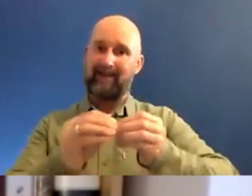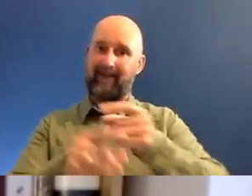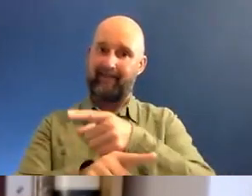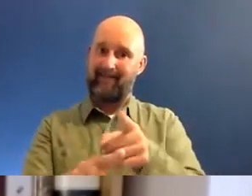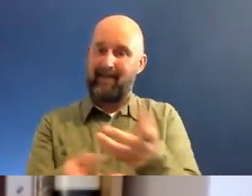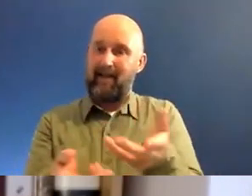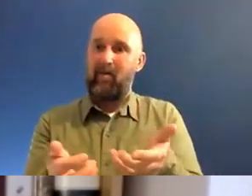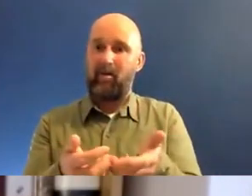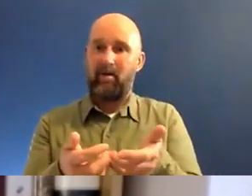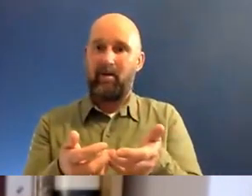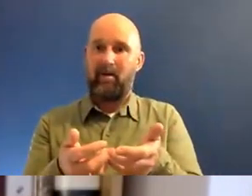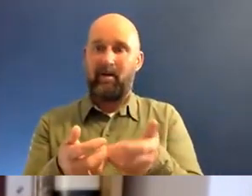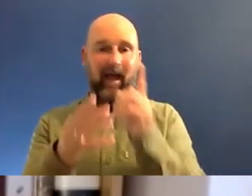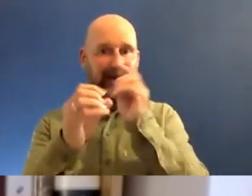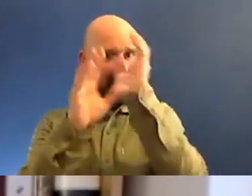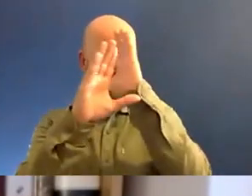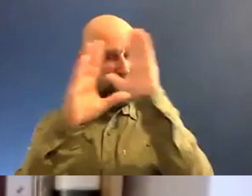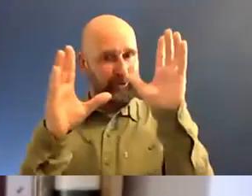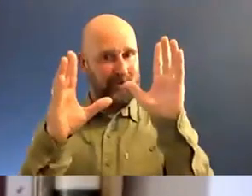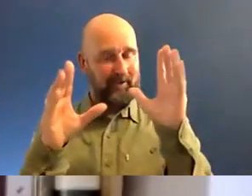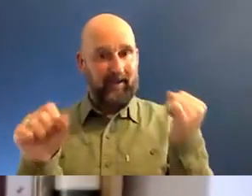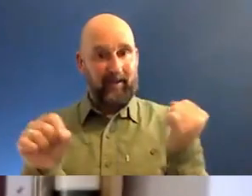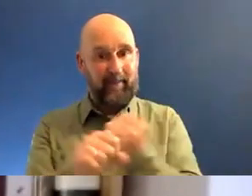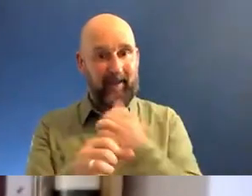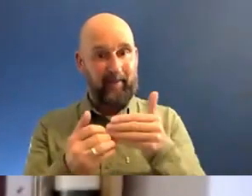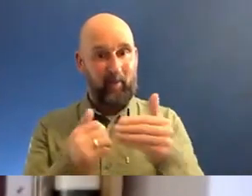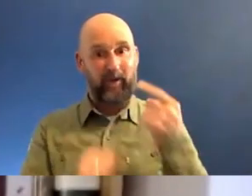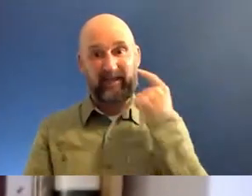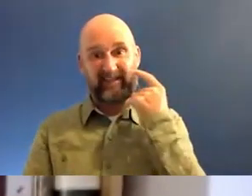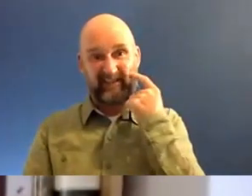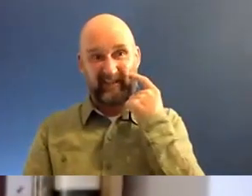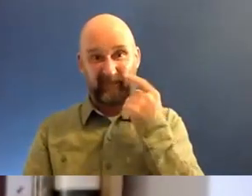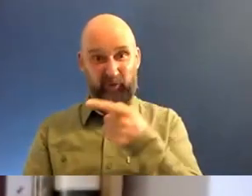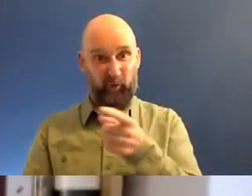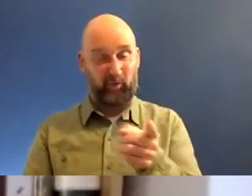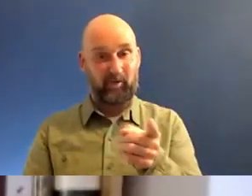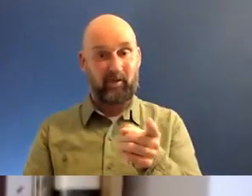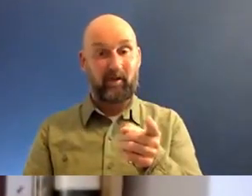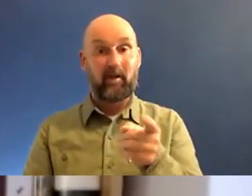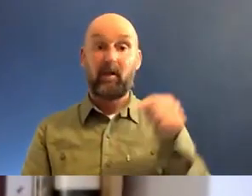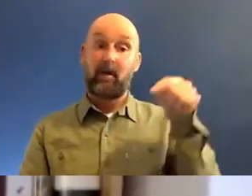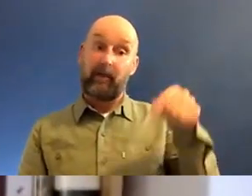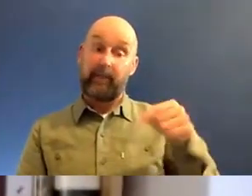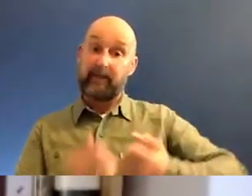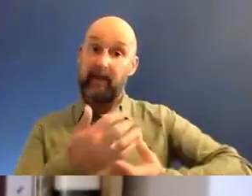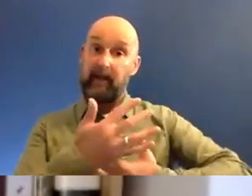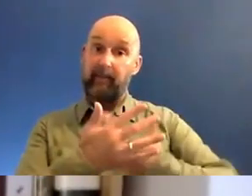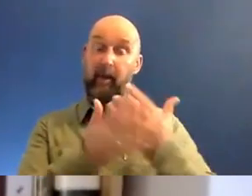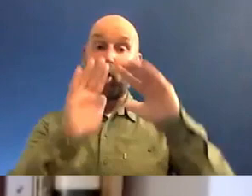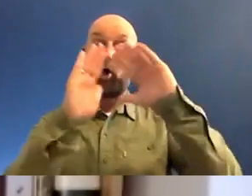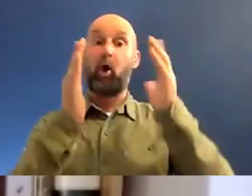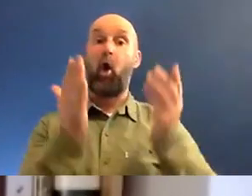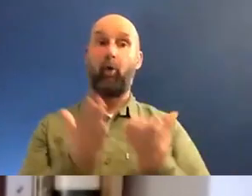imagine it's made life particularly easier. But I wonder if there is anything about this global